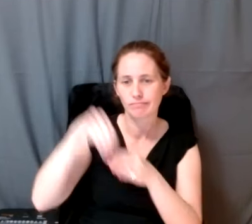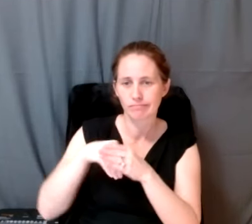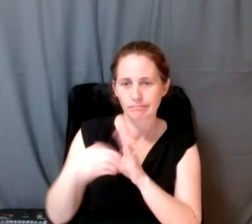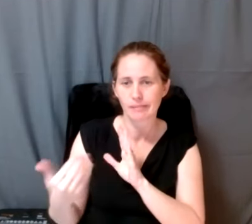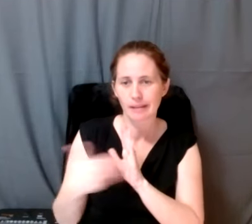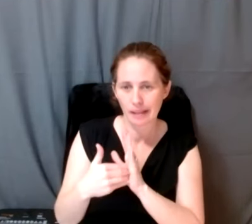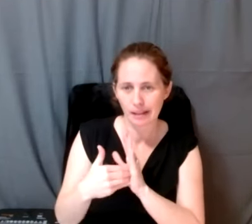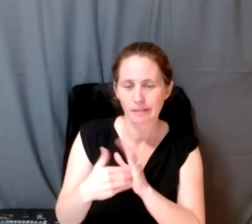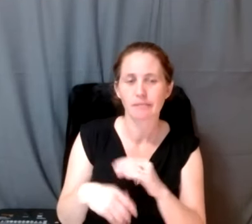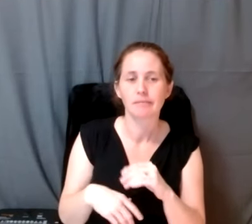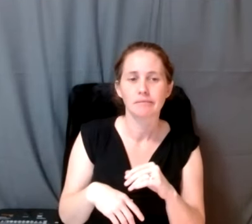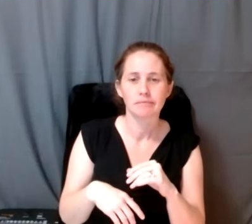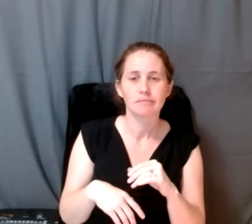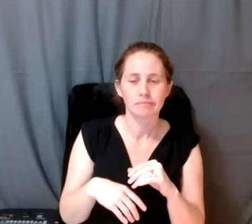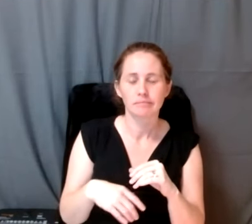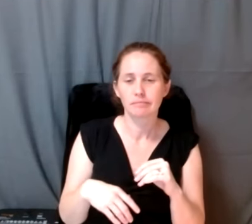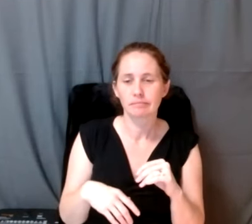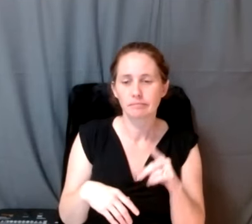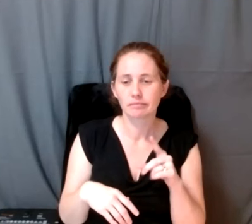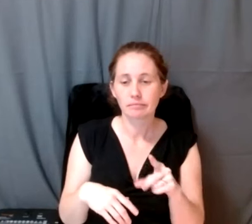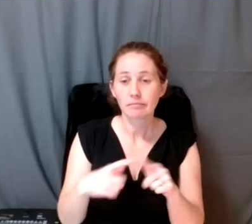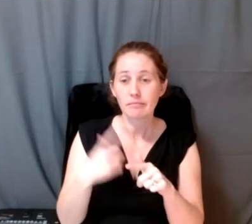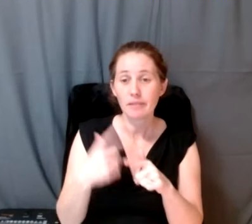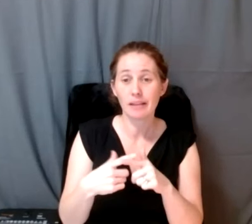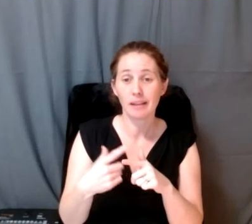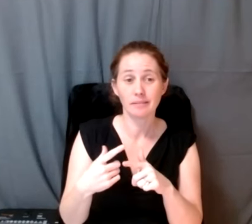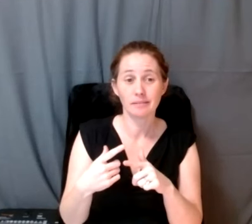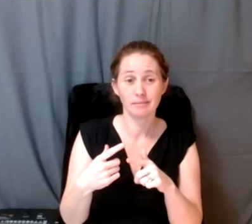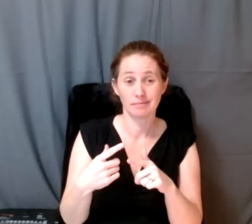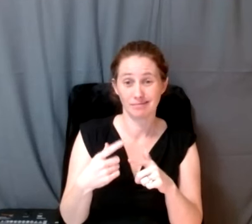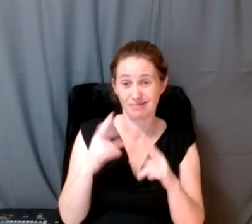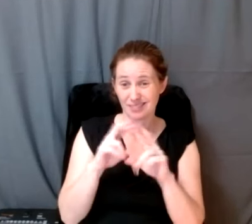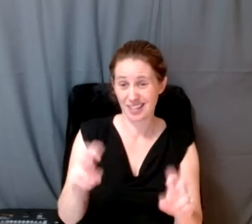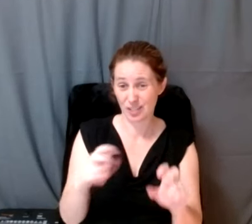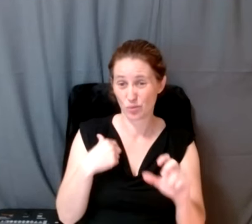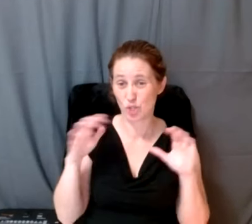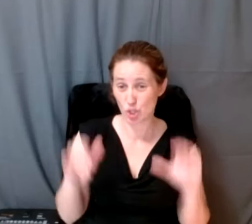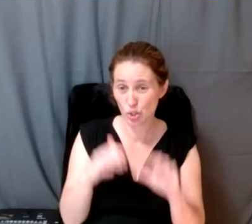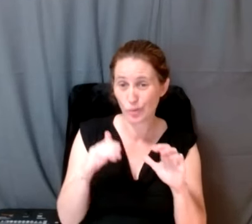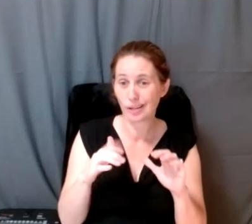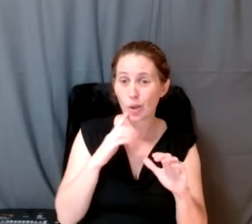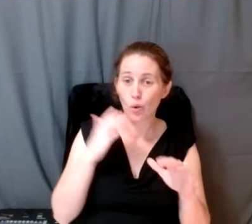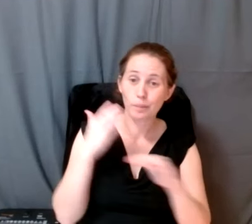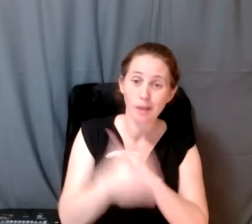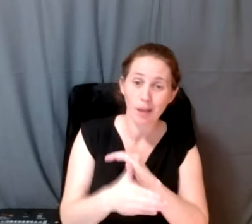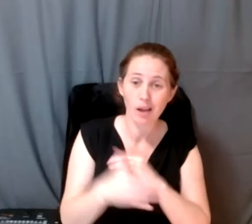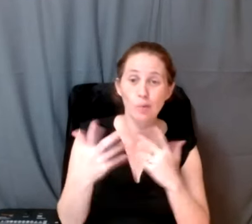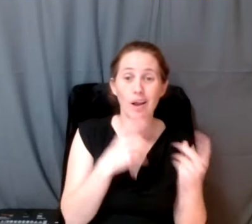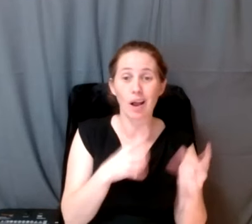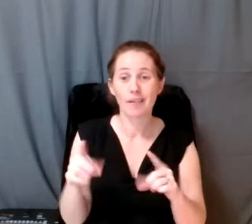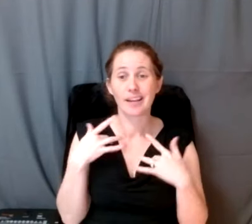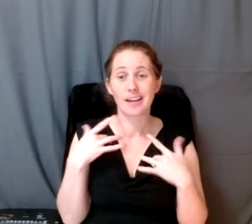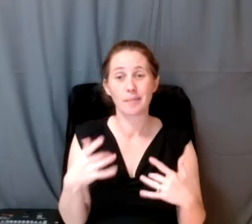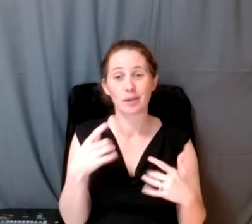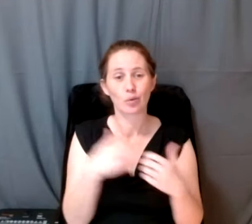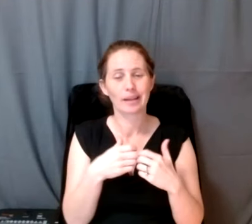in their original collection prevenience units. And indeed, kind of the analysis that we're doing goes above and beyond what often happens with